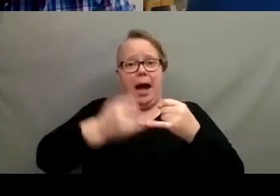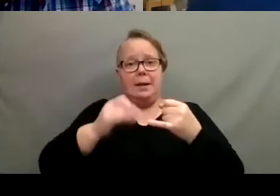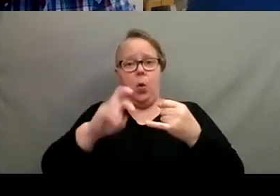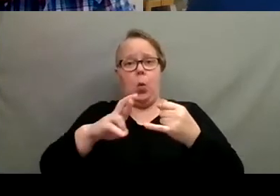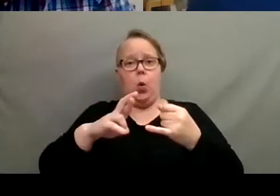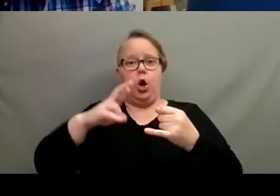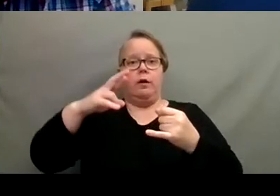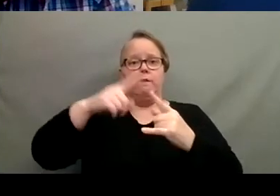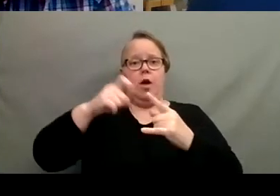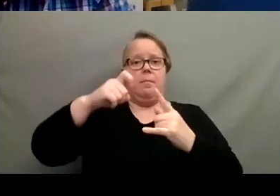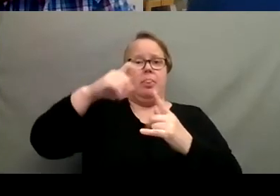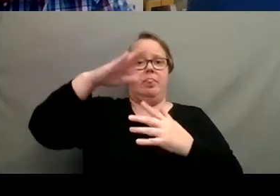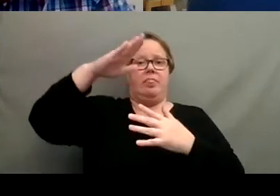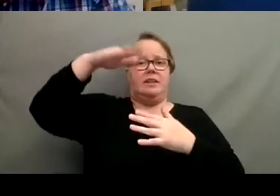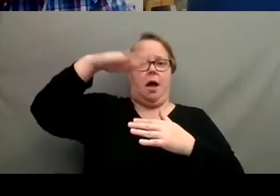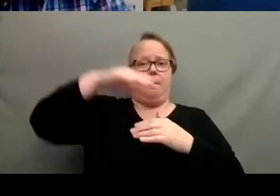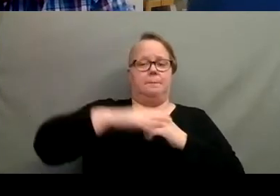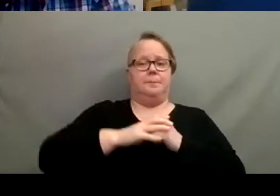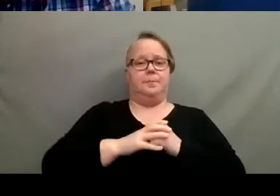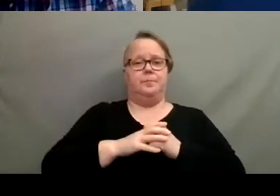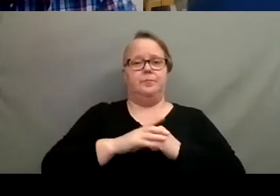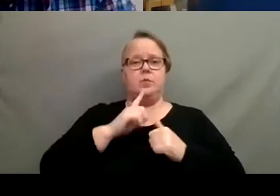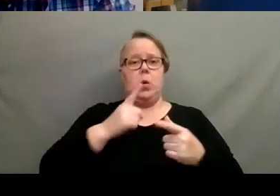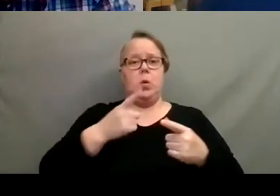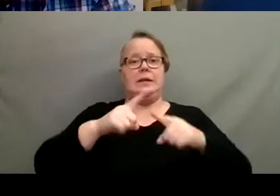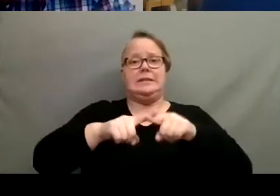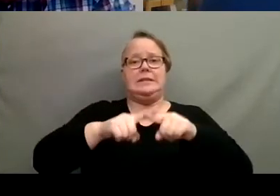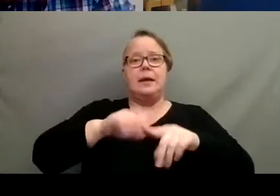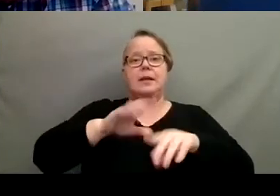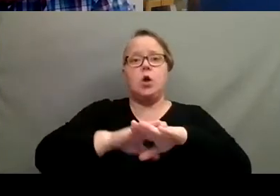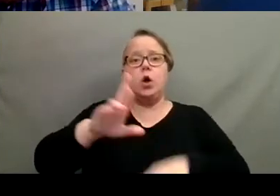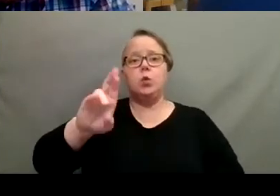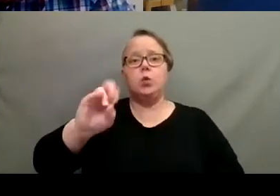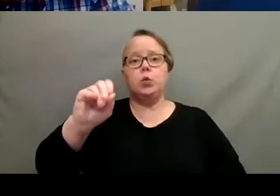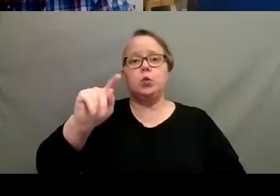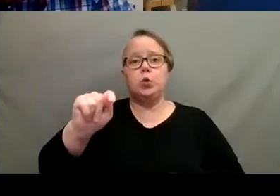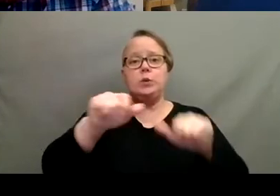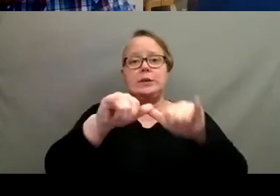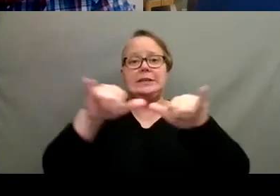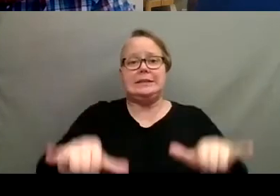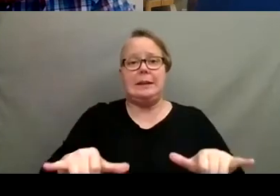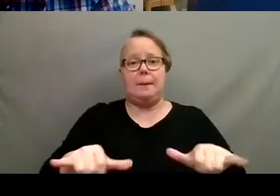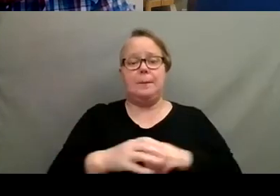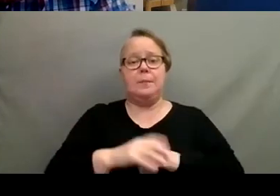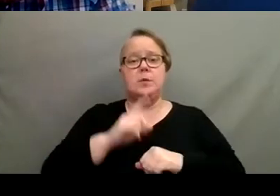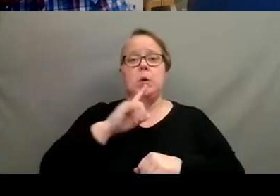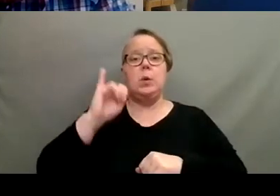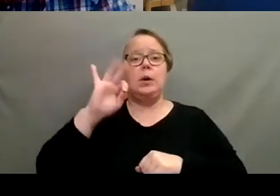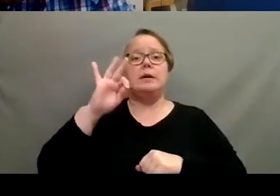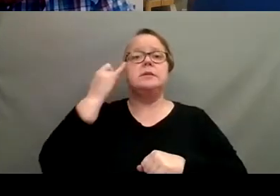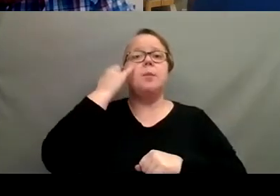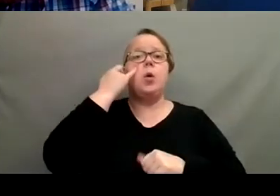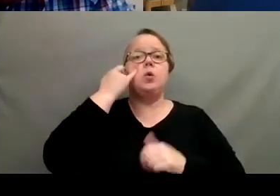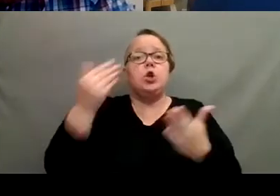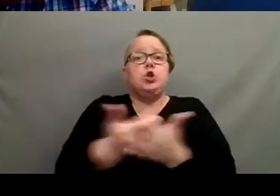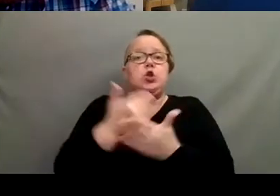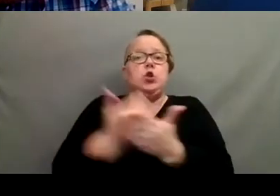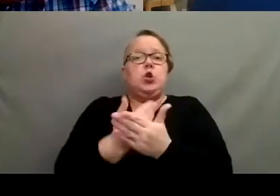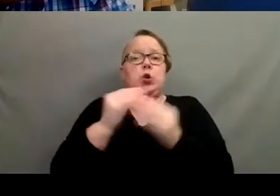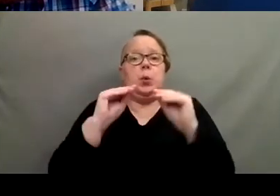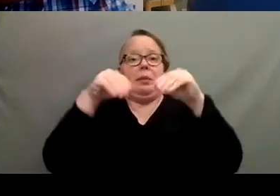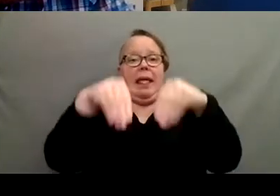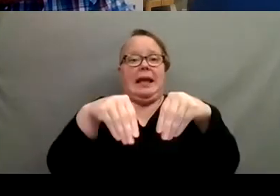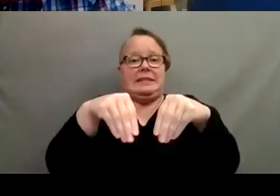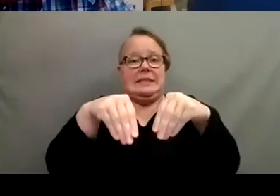question as well. And I would say it depends on the root system in that pot. So if it's a, let's say it's a newly planted house